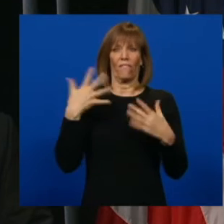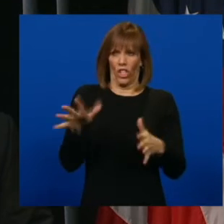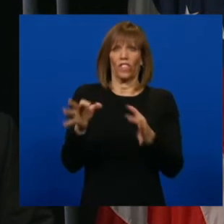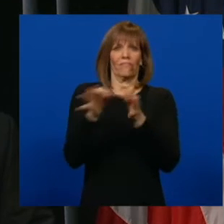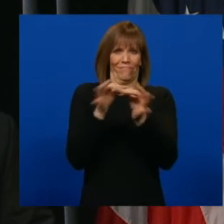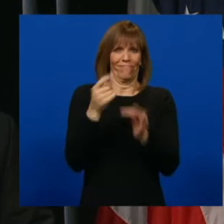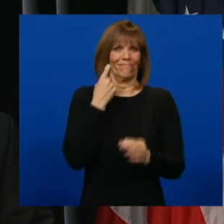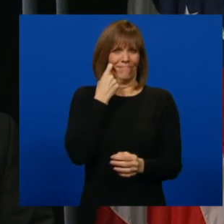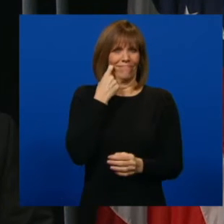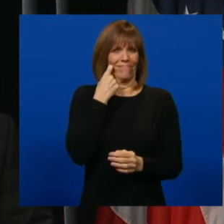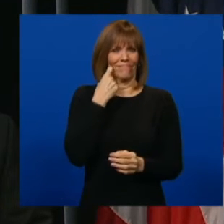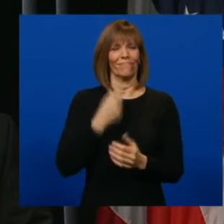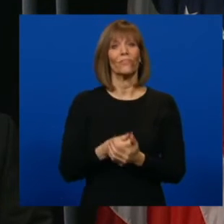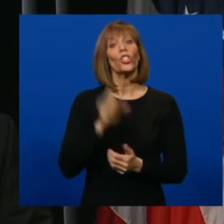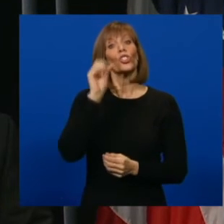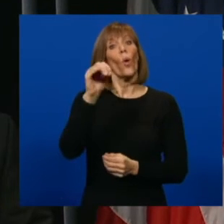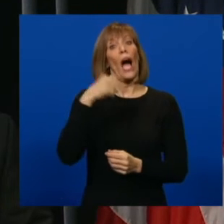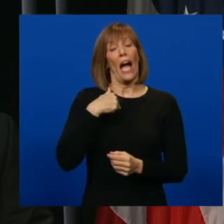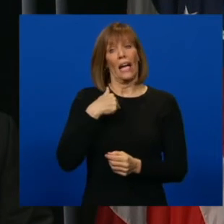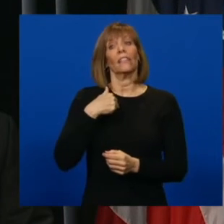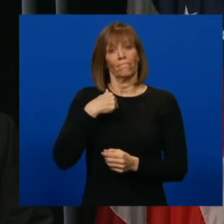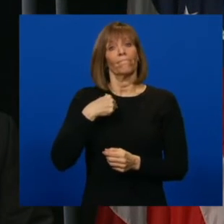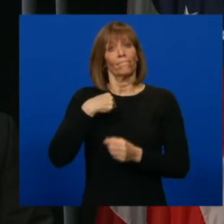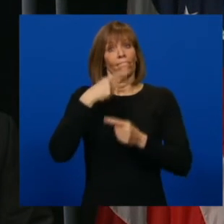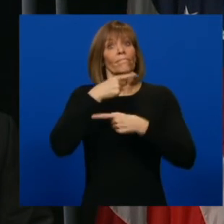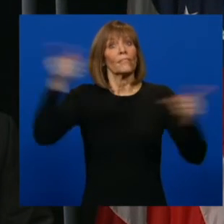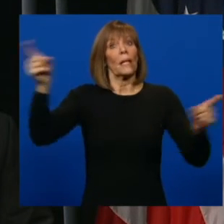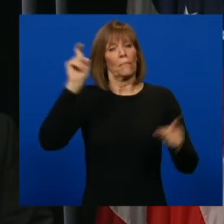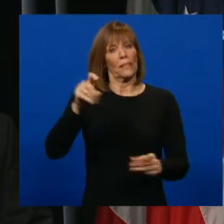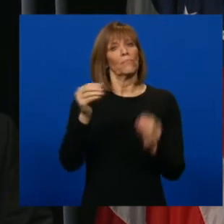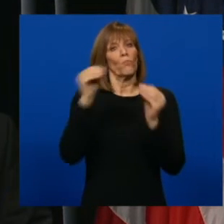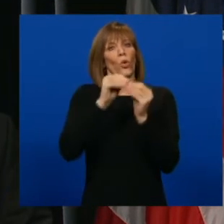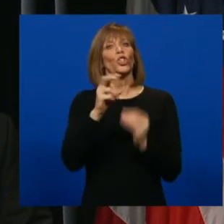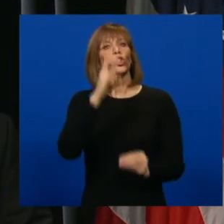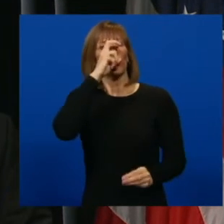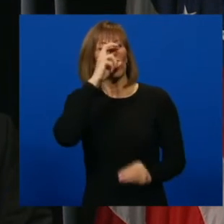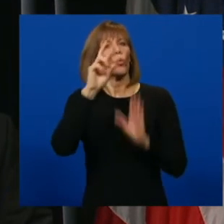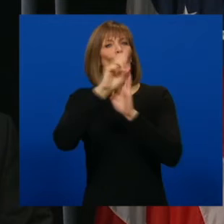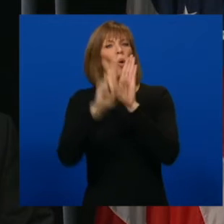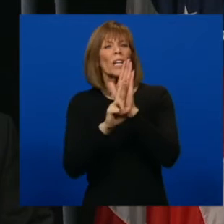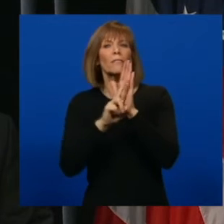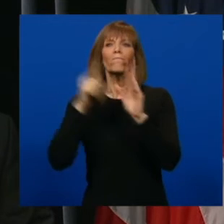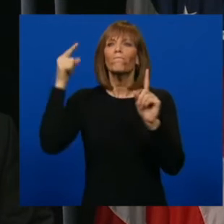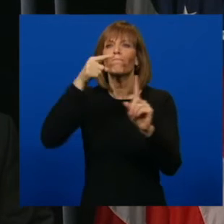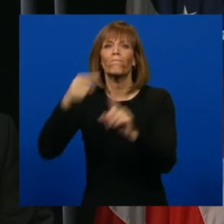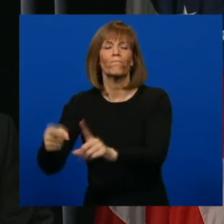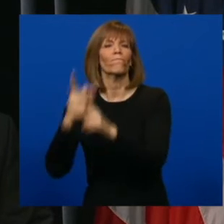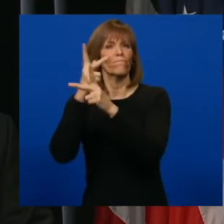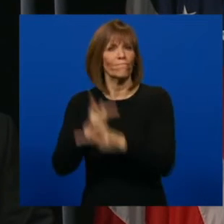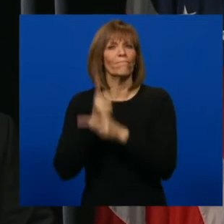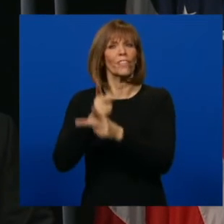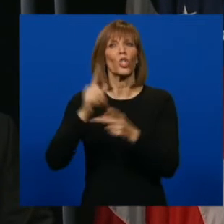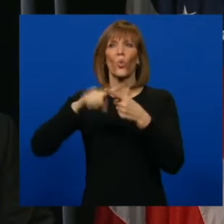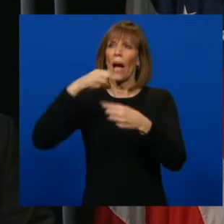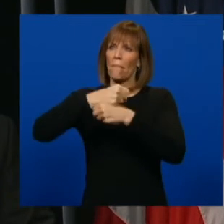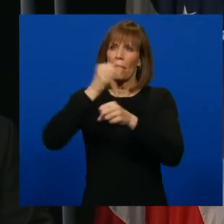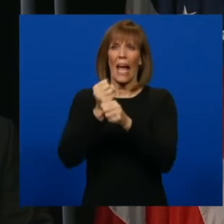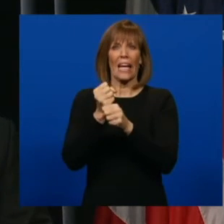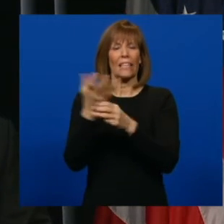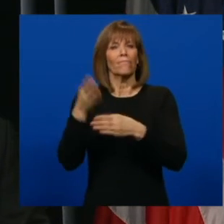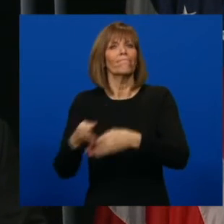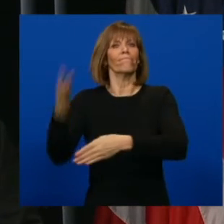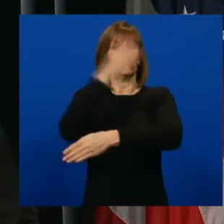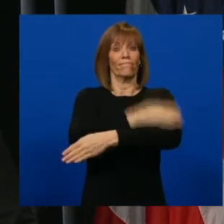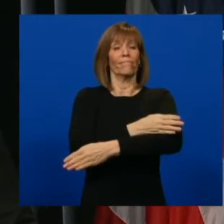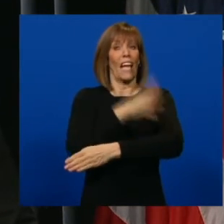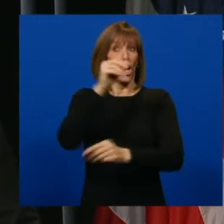few moments ago. So I announced additional mitigation measures targeted toward activities and environments that would help turn the situation around